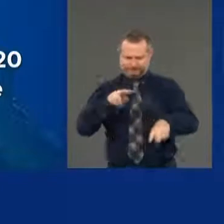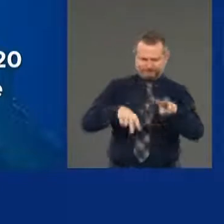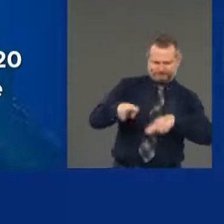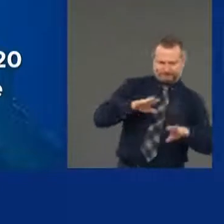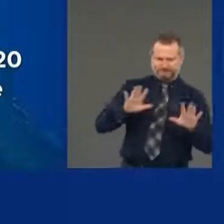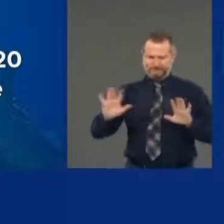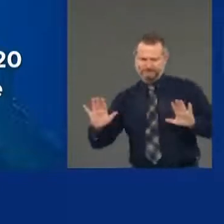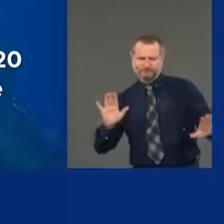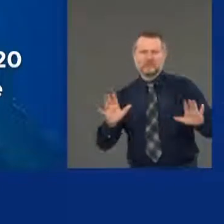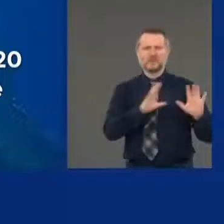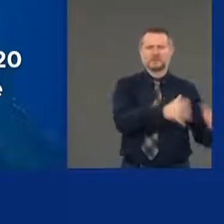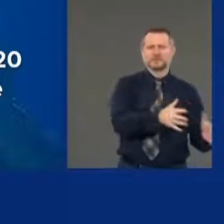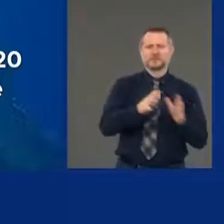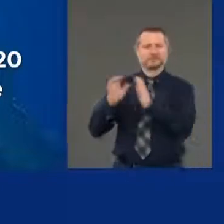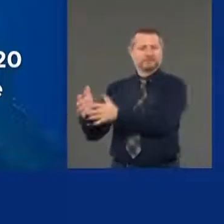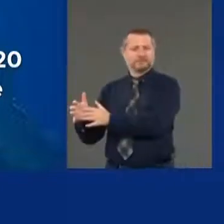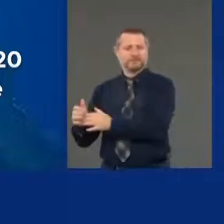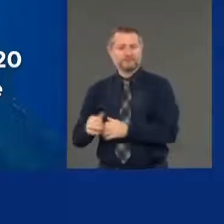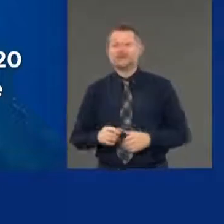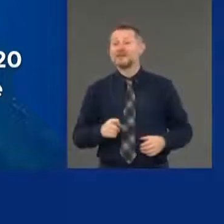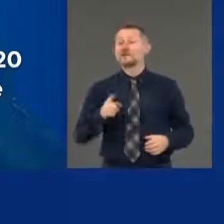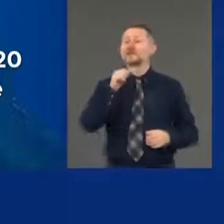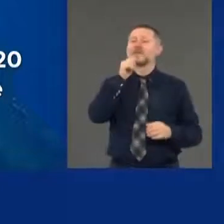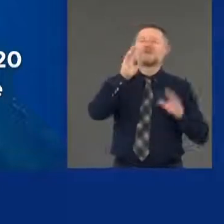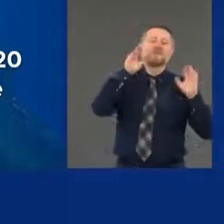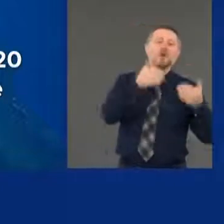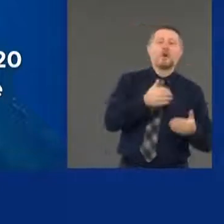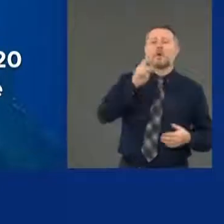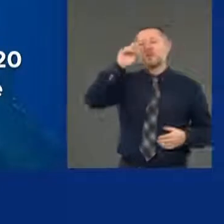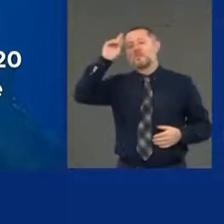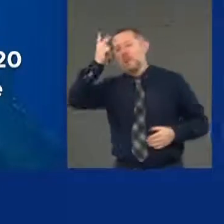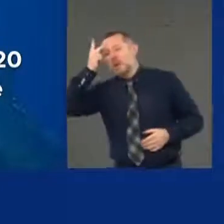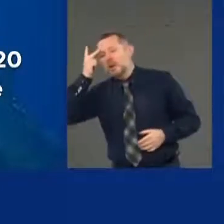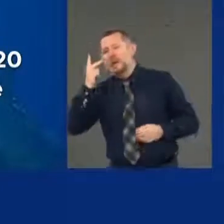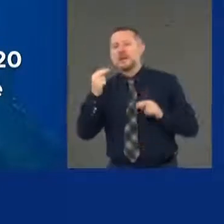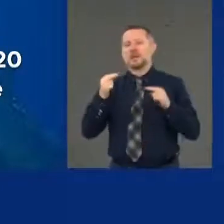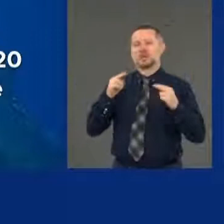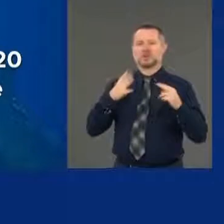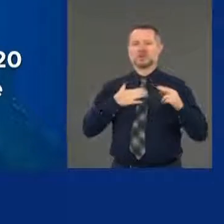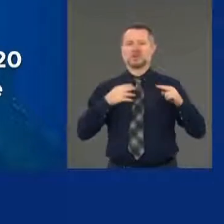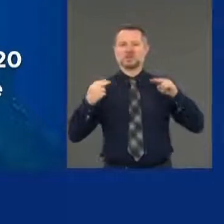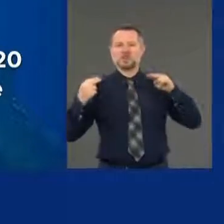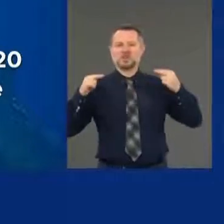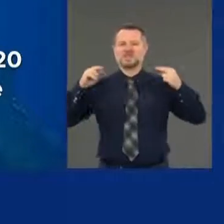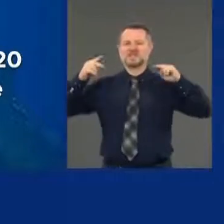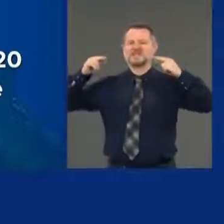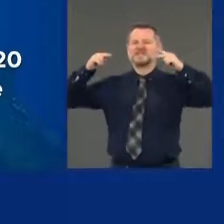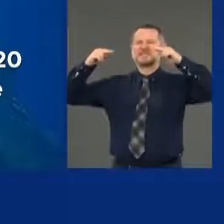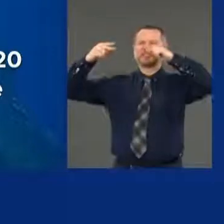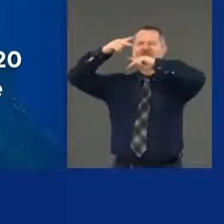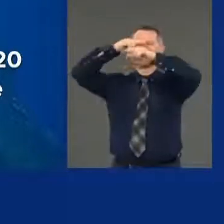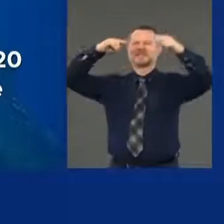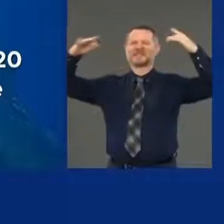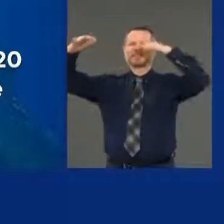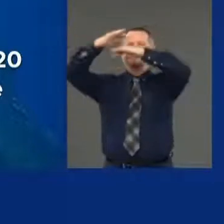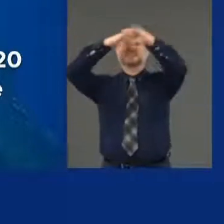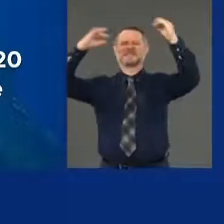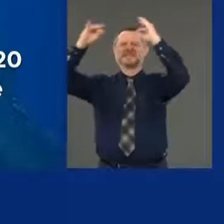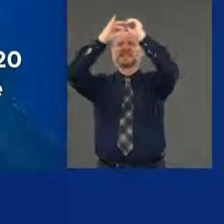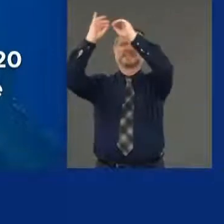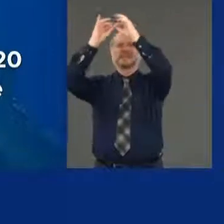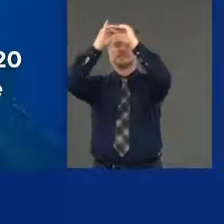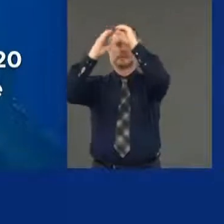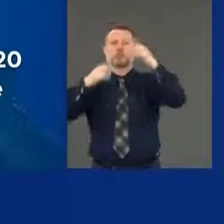not about the politics of the moment. It's not about positioning and posturing. And it's not about all this political rhetoric and heat and drama and